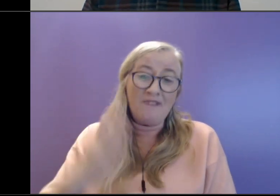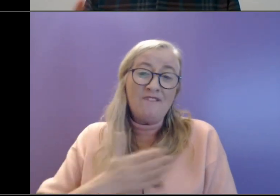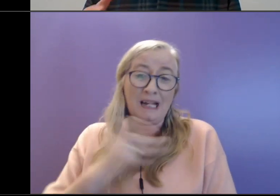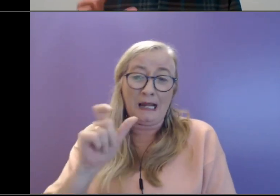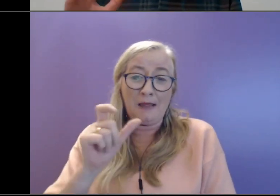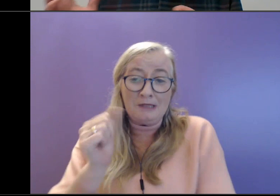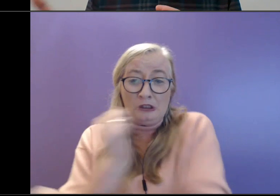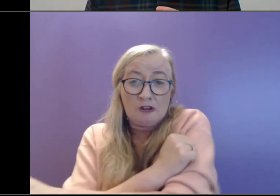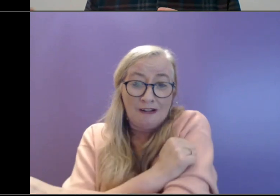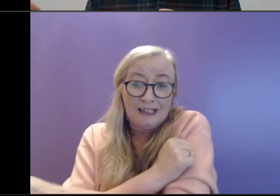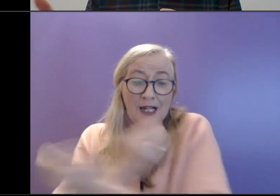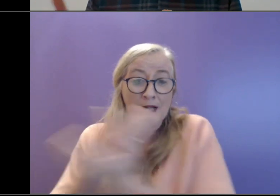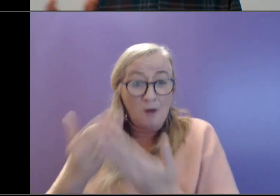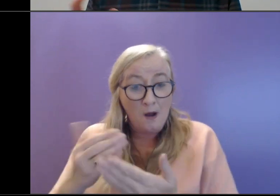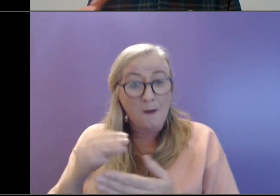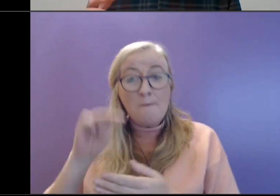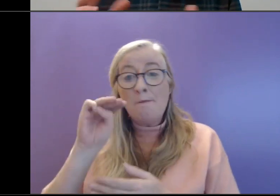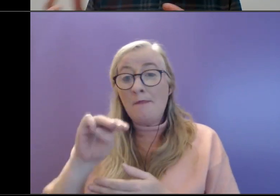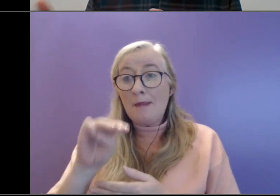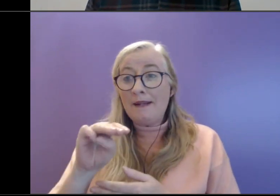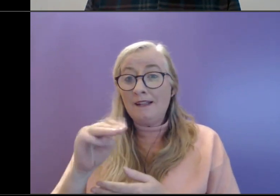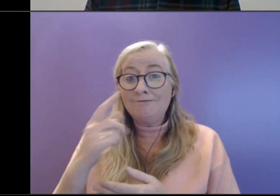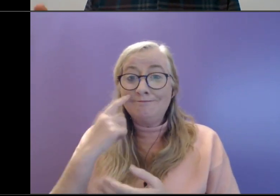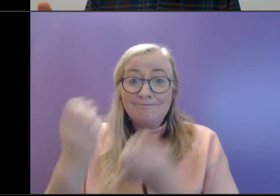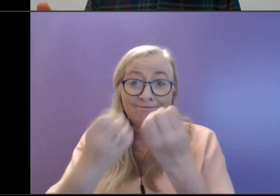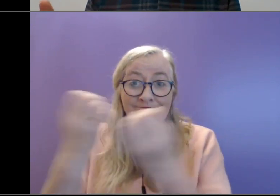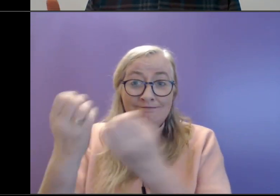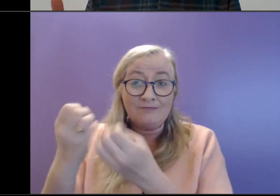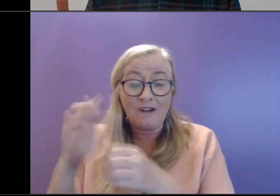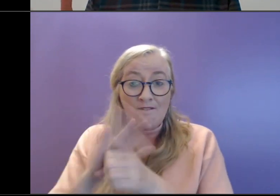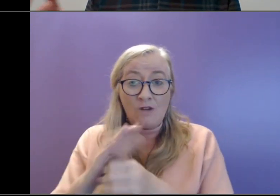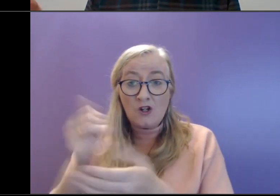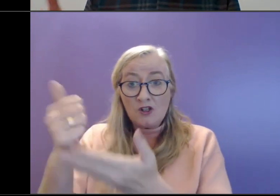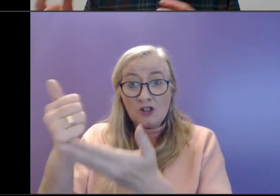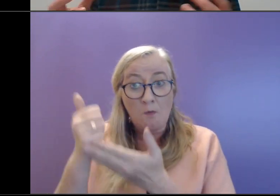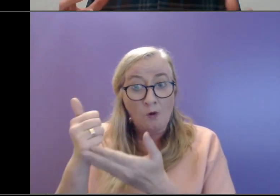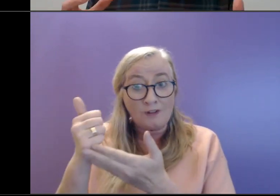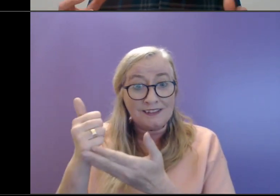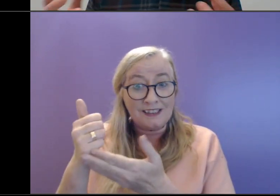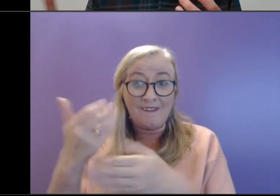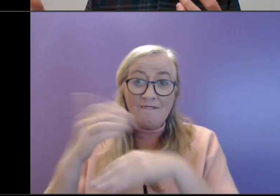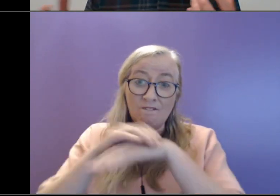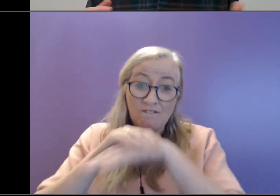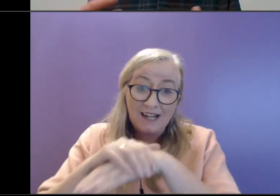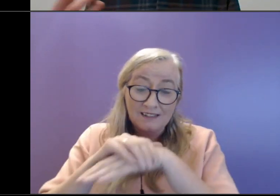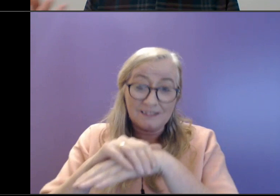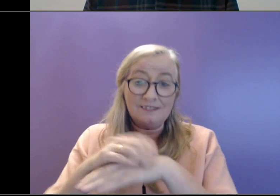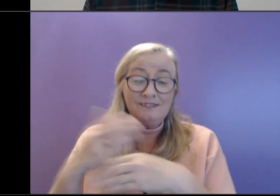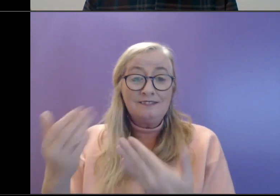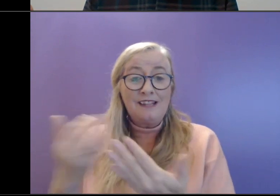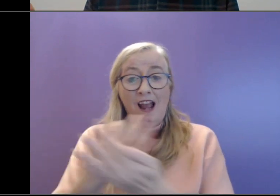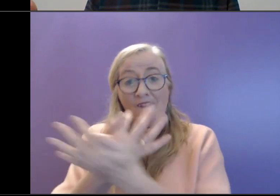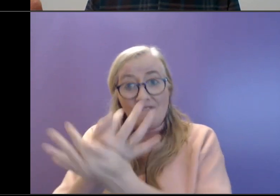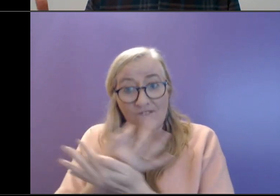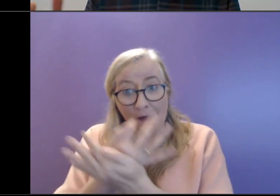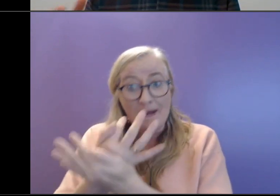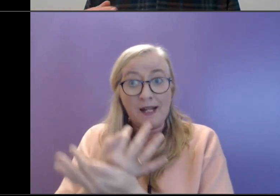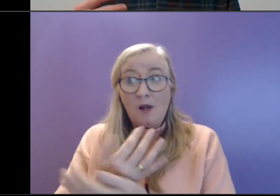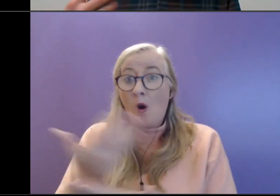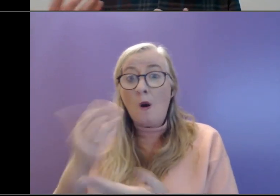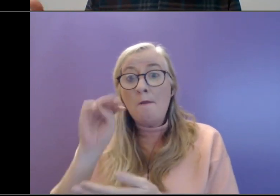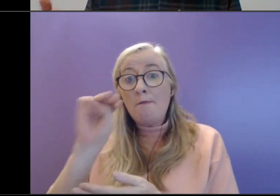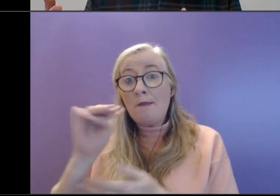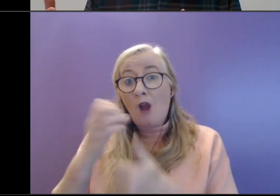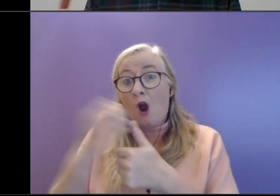that might come in the form of people in our informal network. That might be friends or family or people who may be gone through the situation